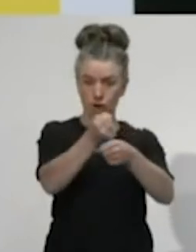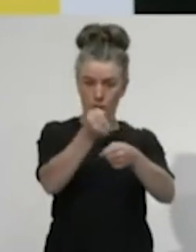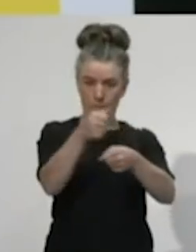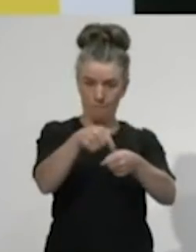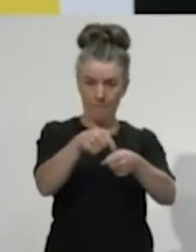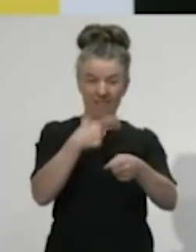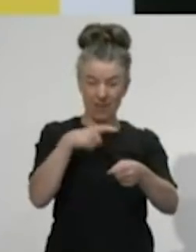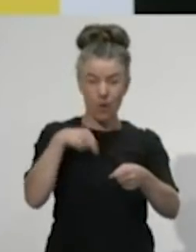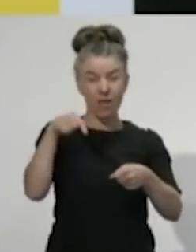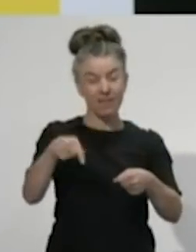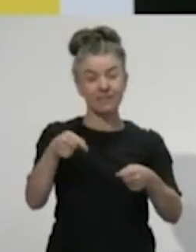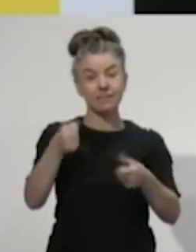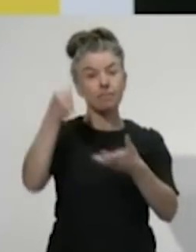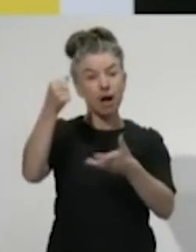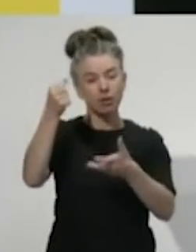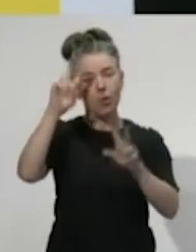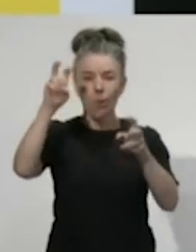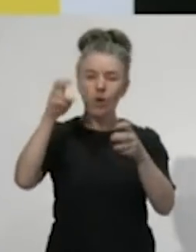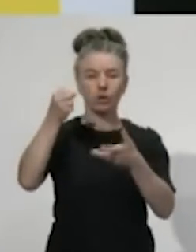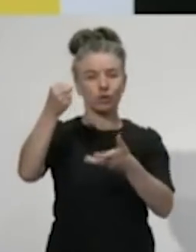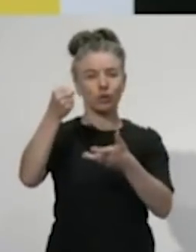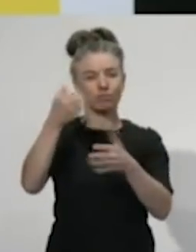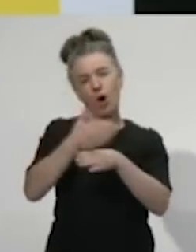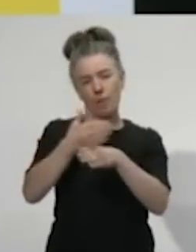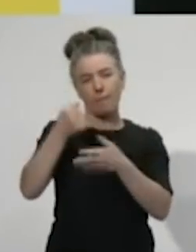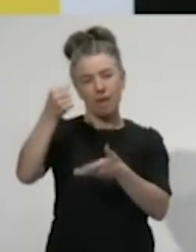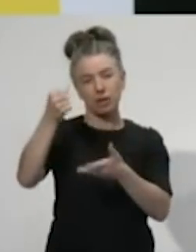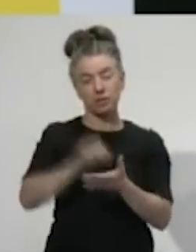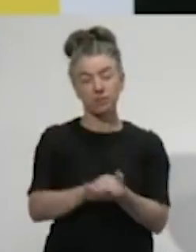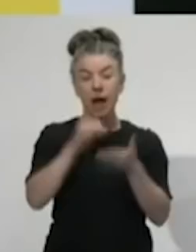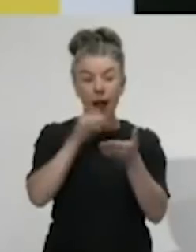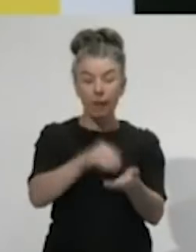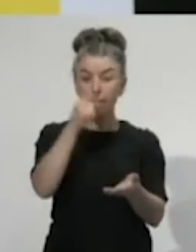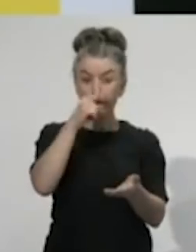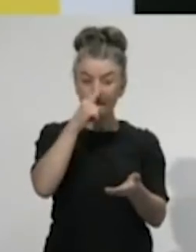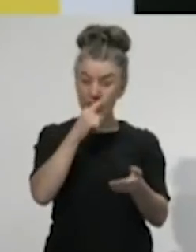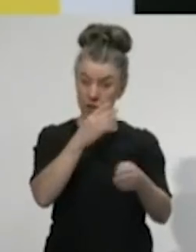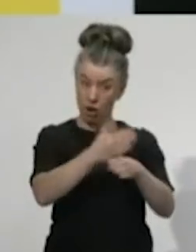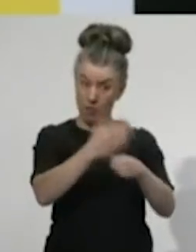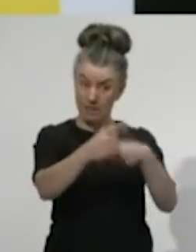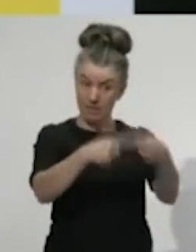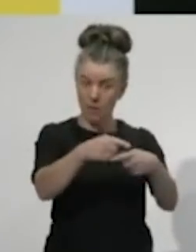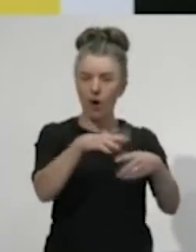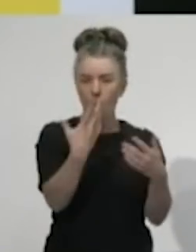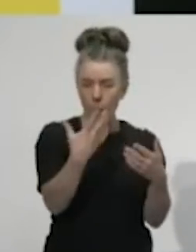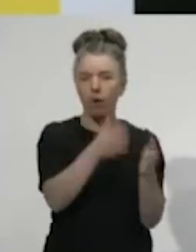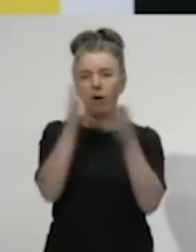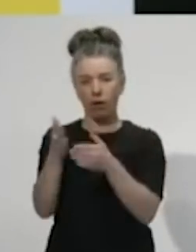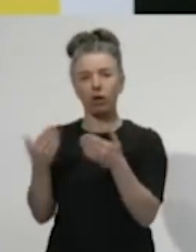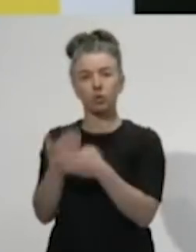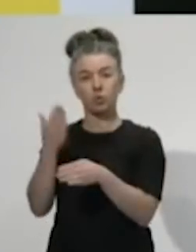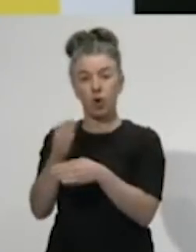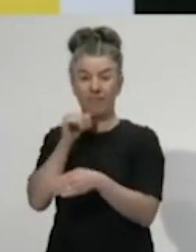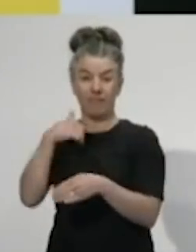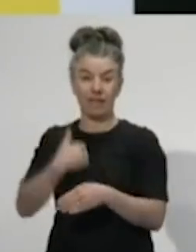budget. That means doing all we can to support people staying in their current job or moving to a new one if needed. And the reason for that is